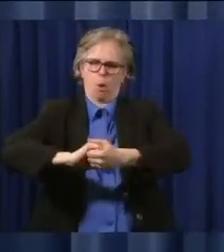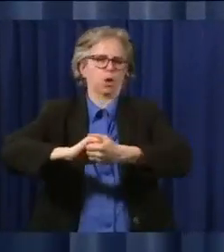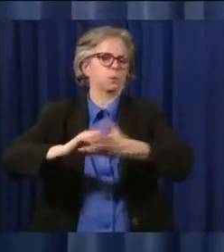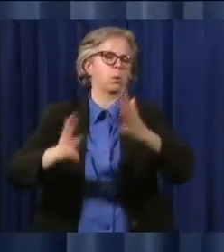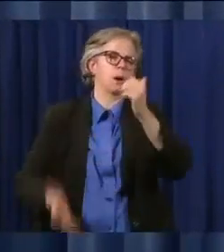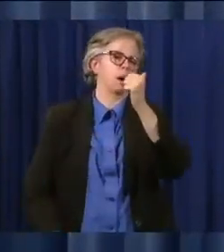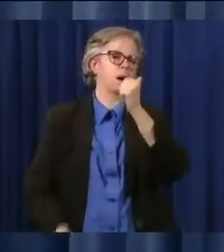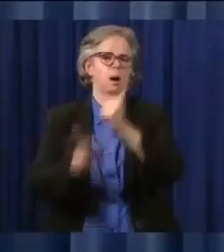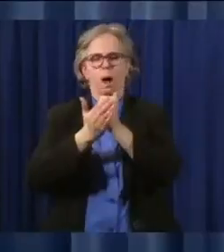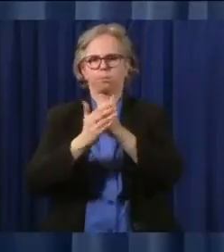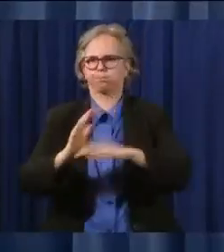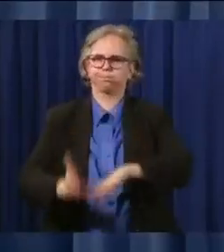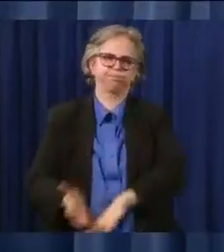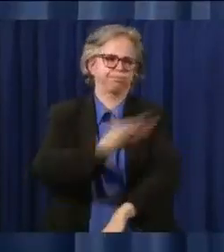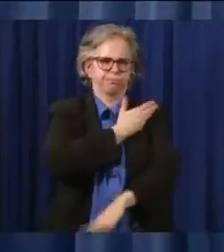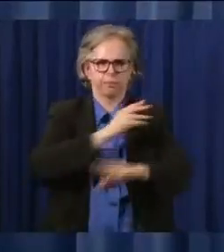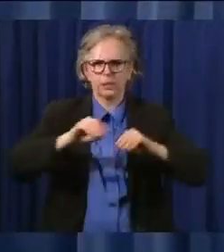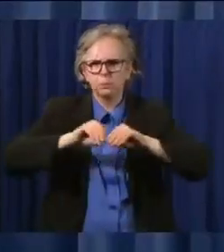testing.